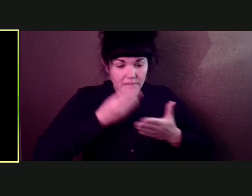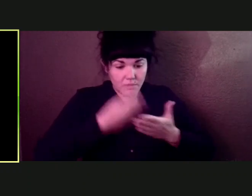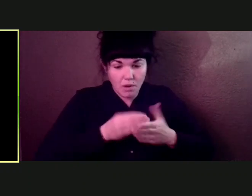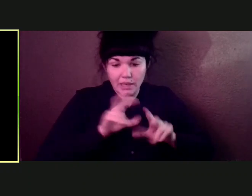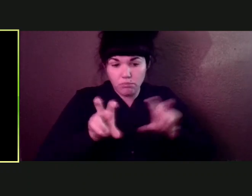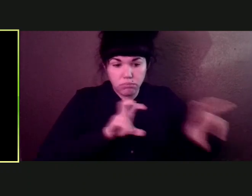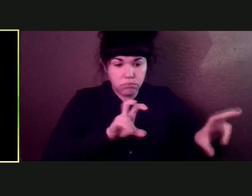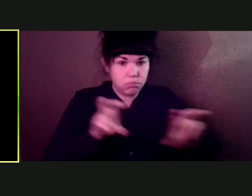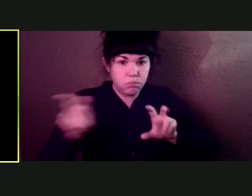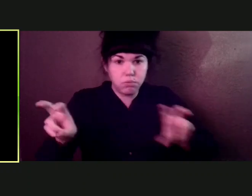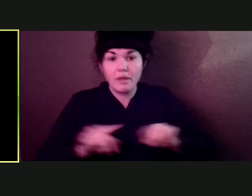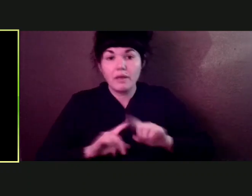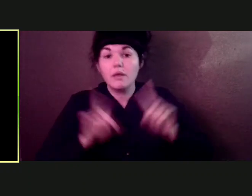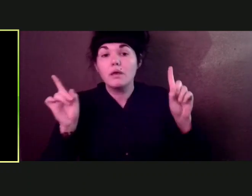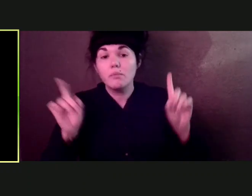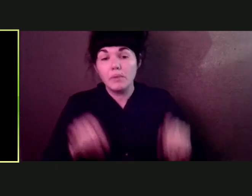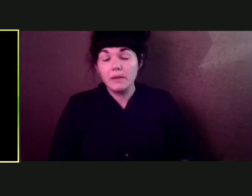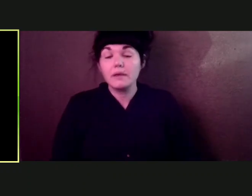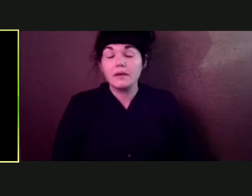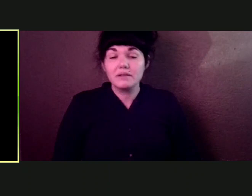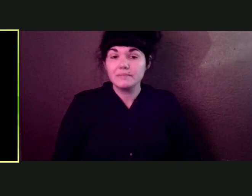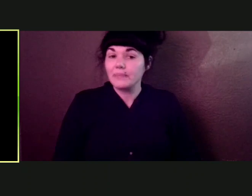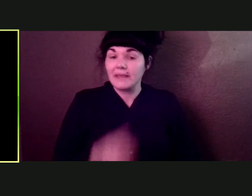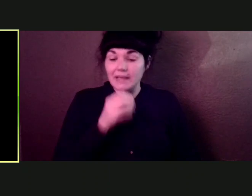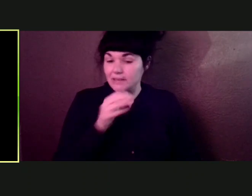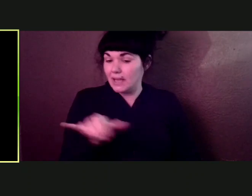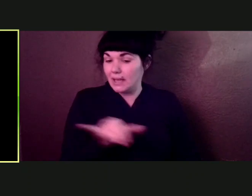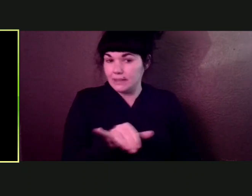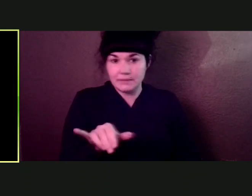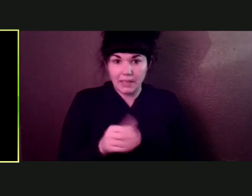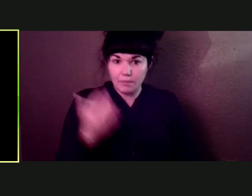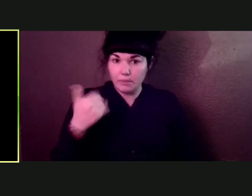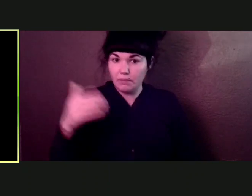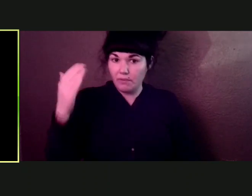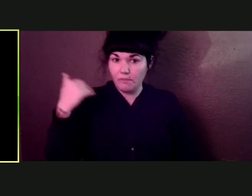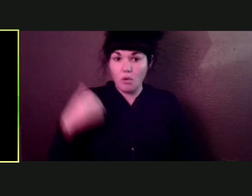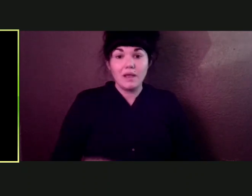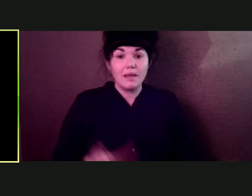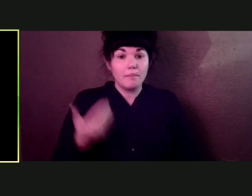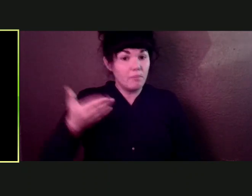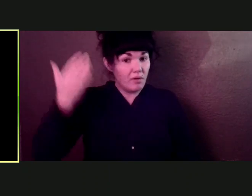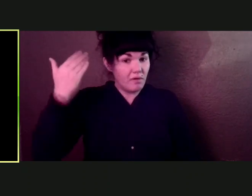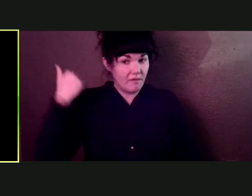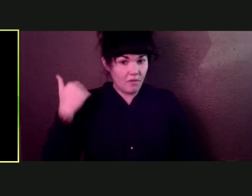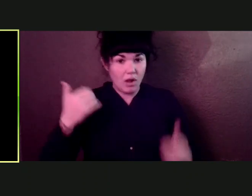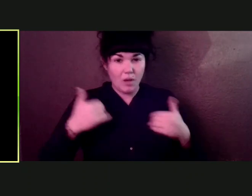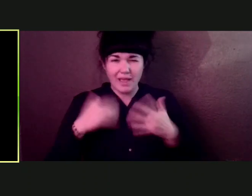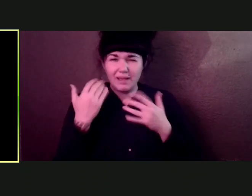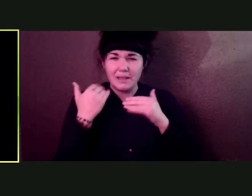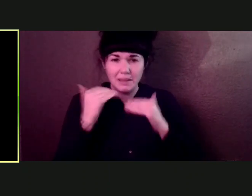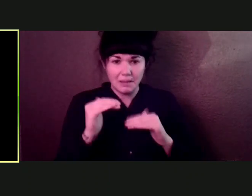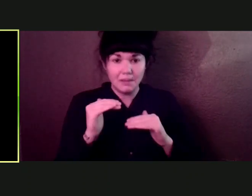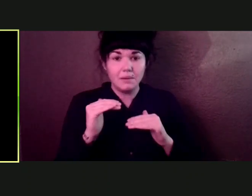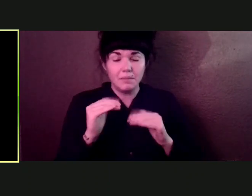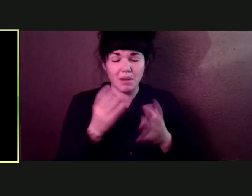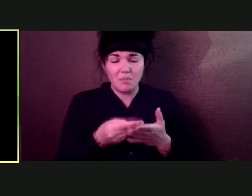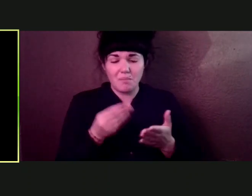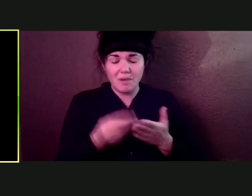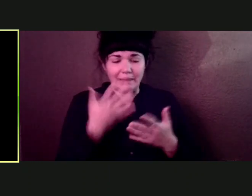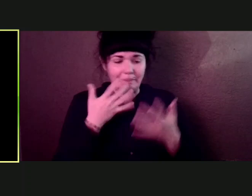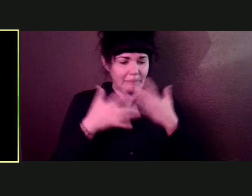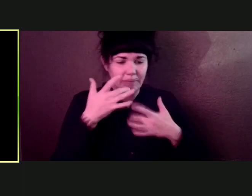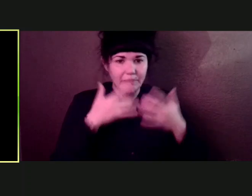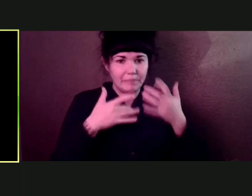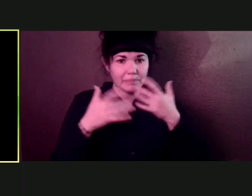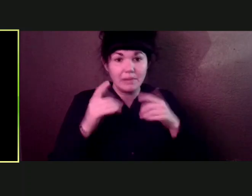you know, where there's been a shortage of funds available, you know, they're, they're paying off, um, arrearages in the